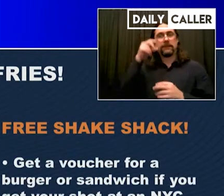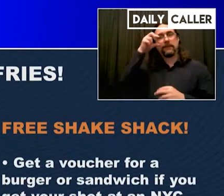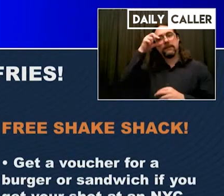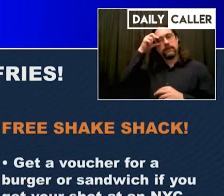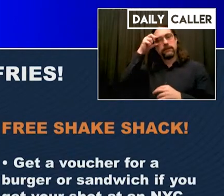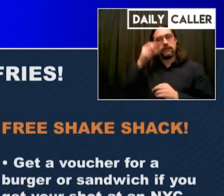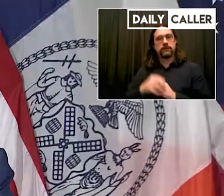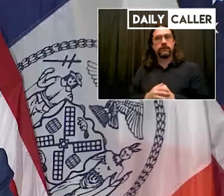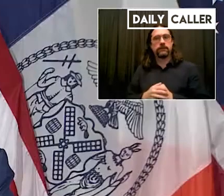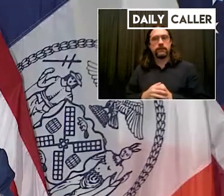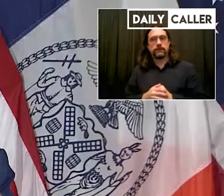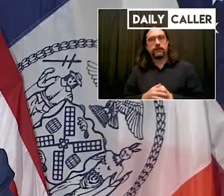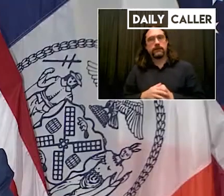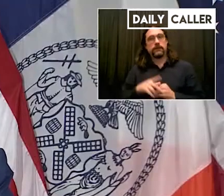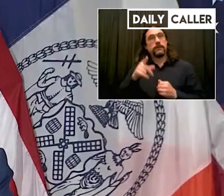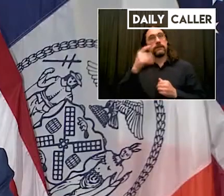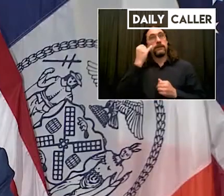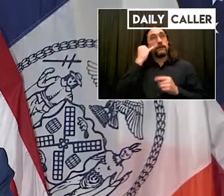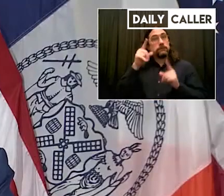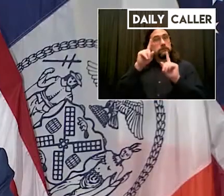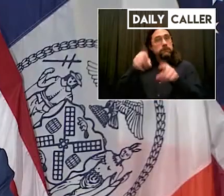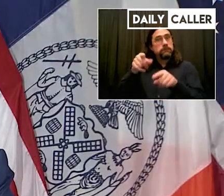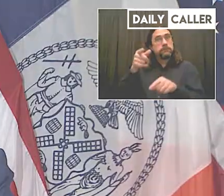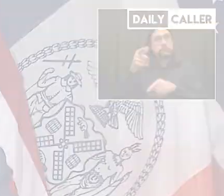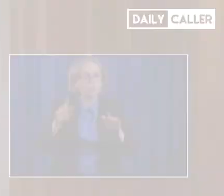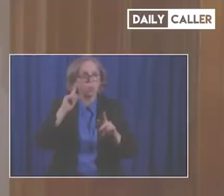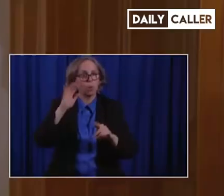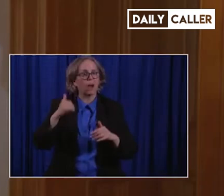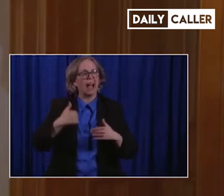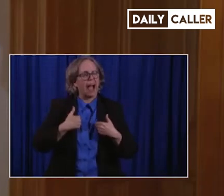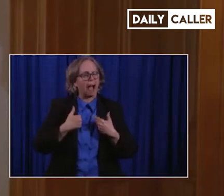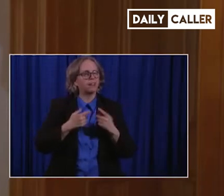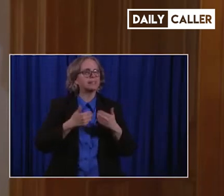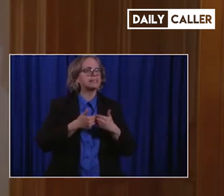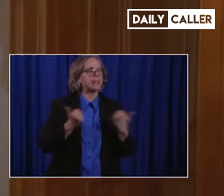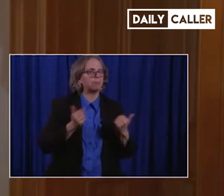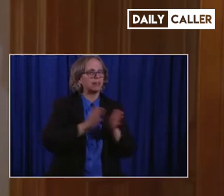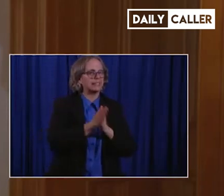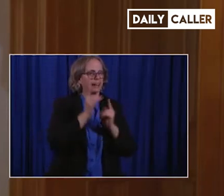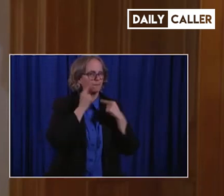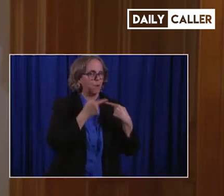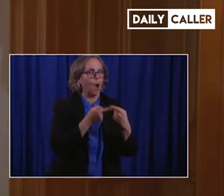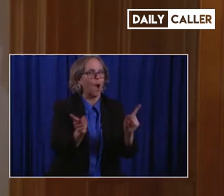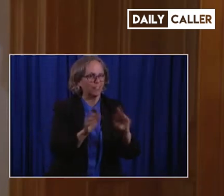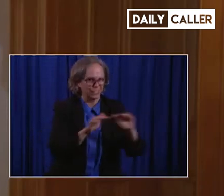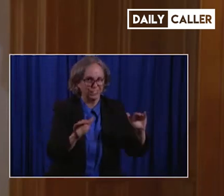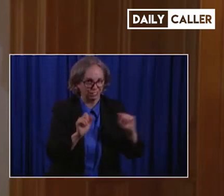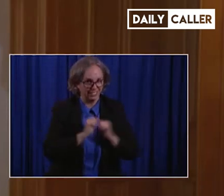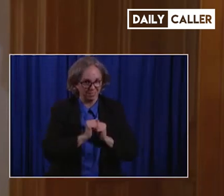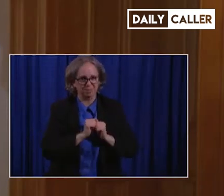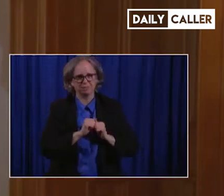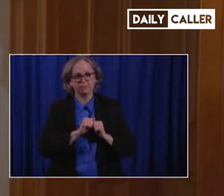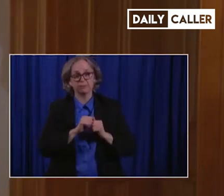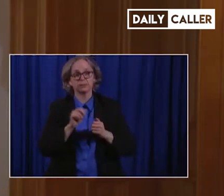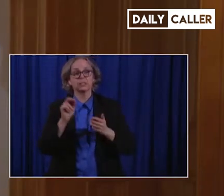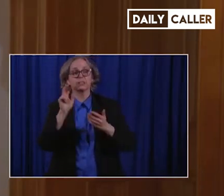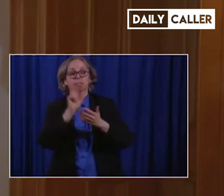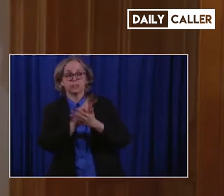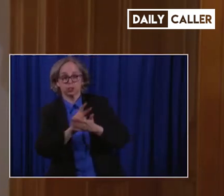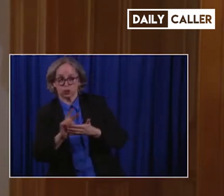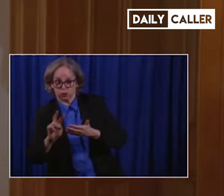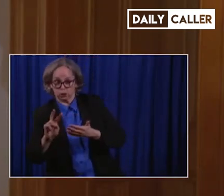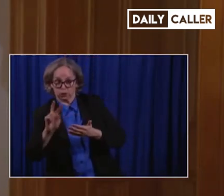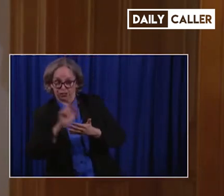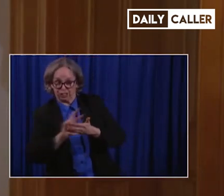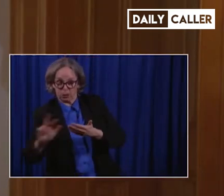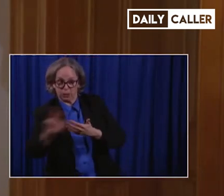you love. Choose the incentive that moves you. And come on out and get vaccinated. Two weeks from tonight, on Wednesday, May 26th,